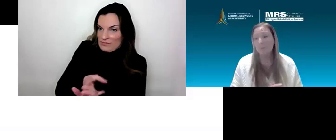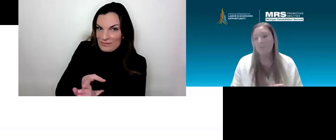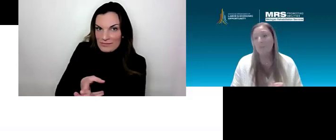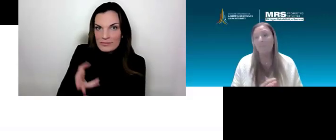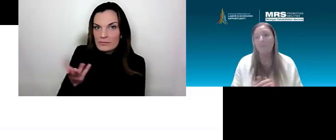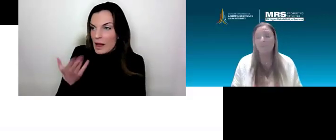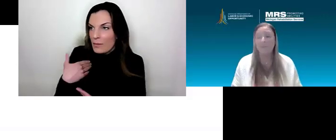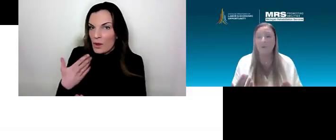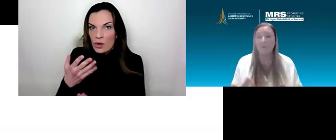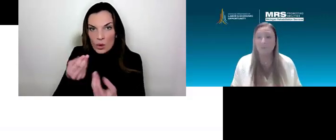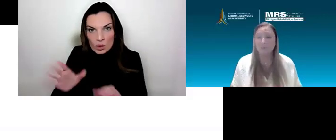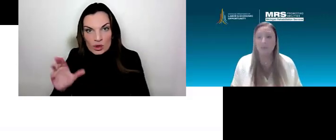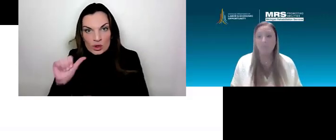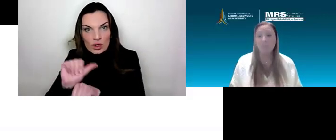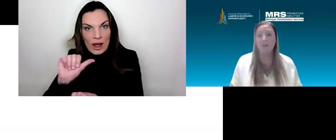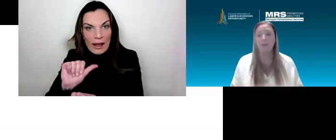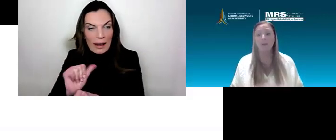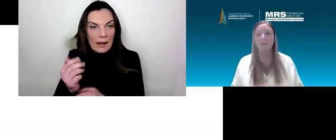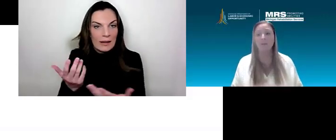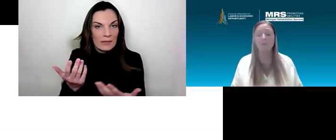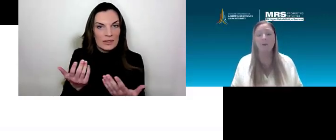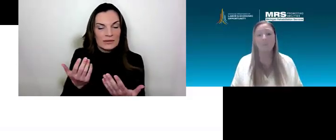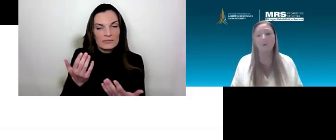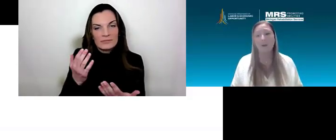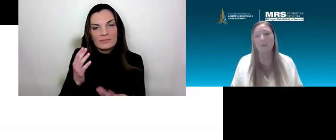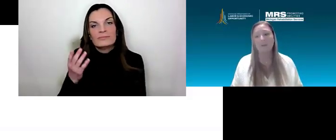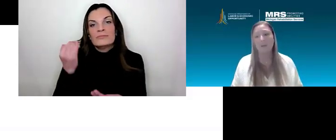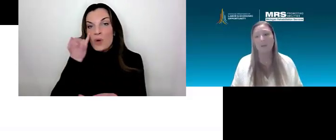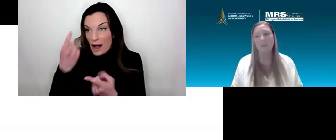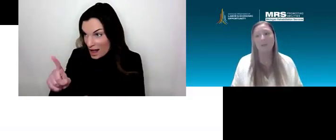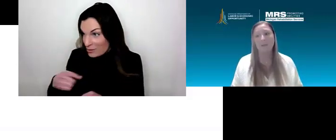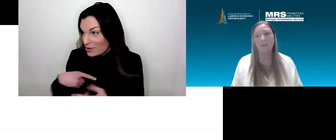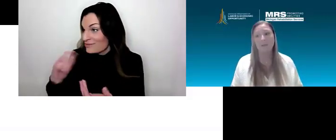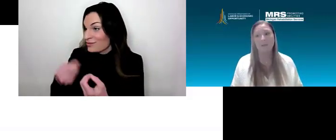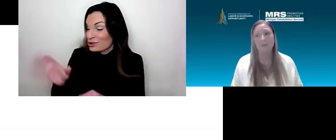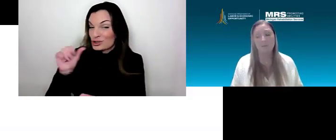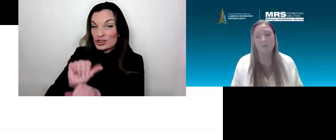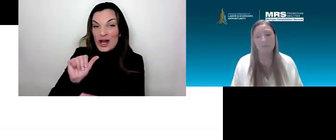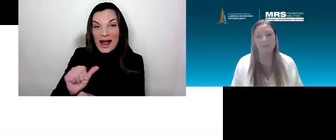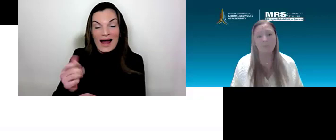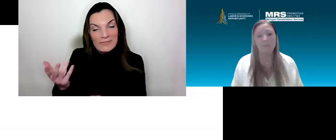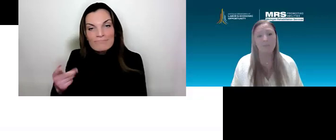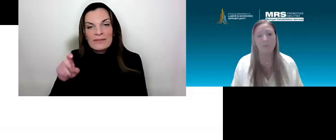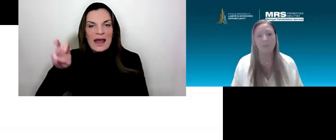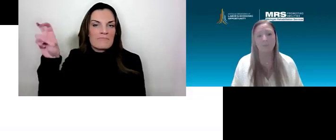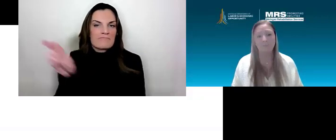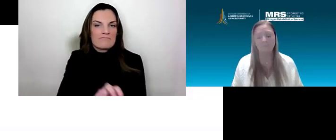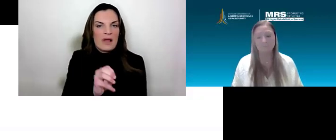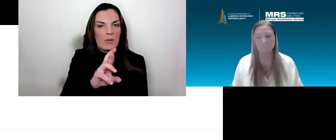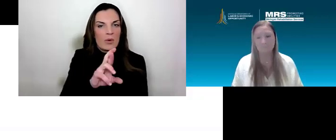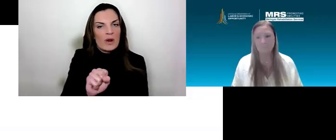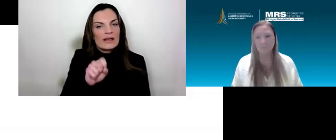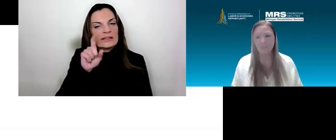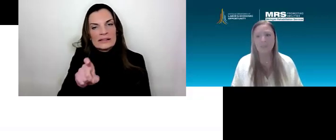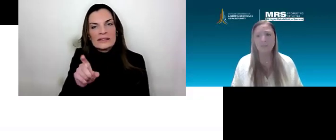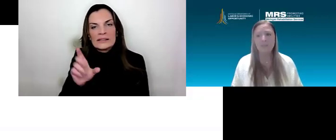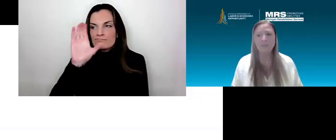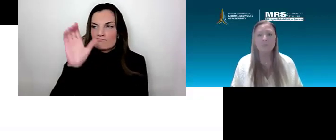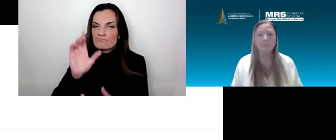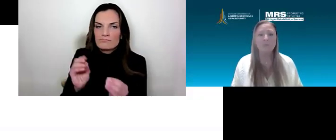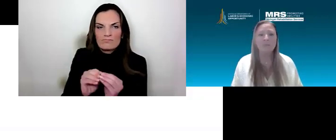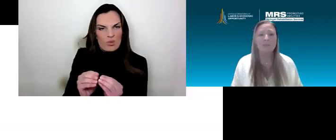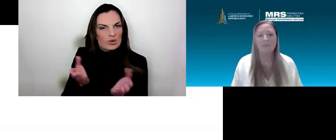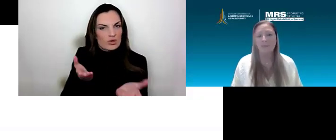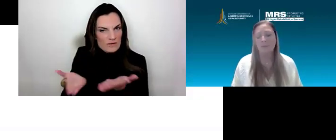of losing their job, which they always can come back to MRS and get those services if need be. And then